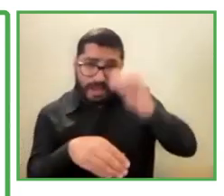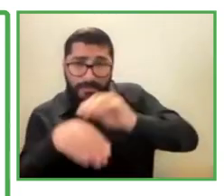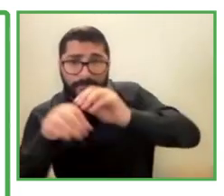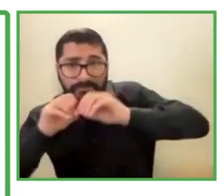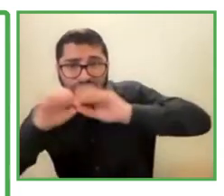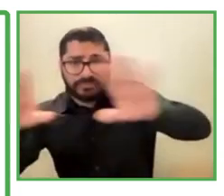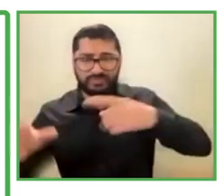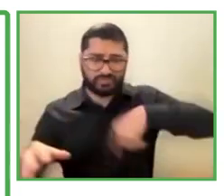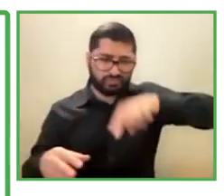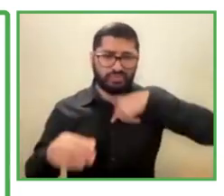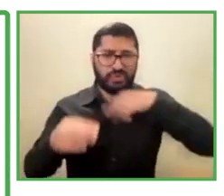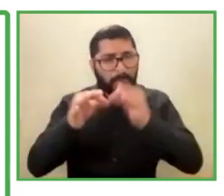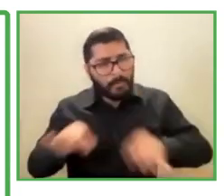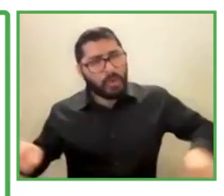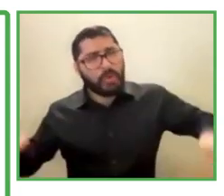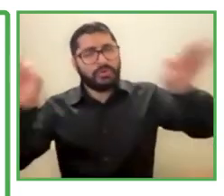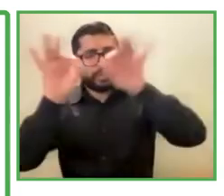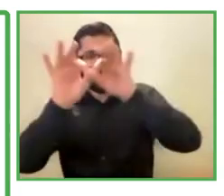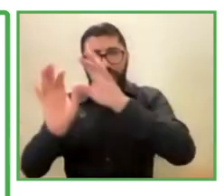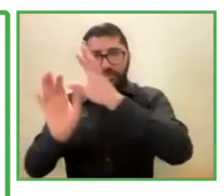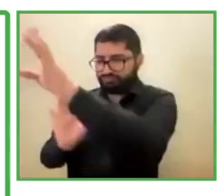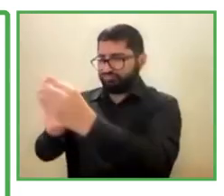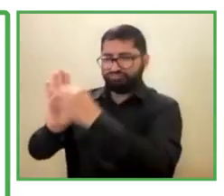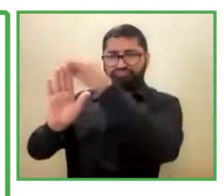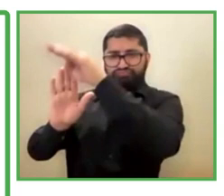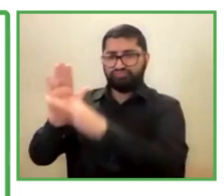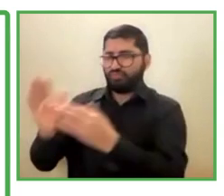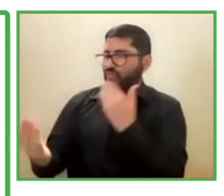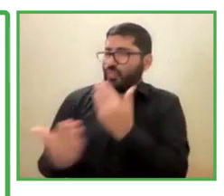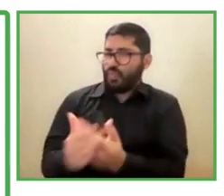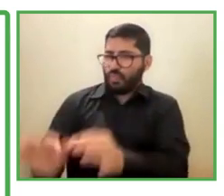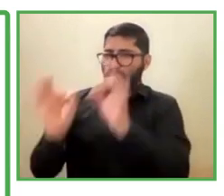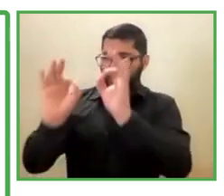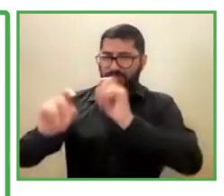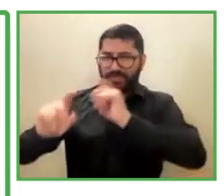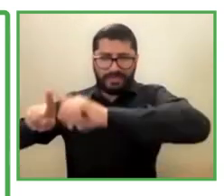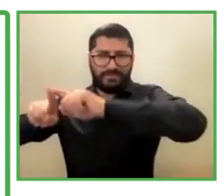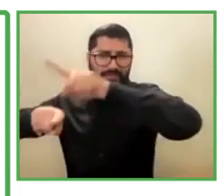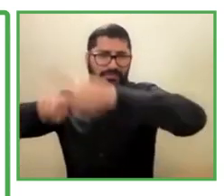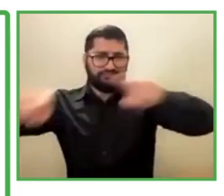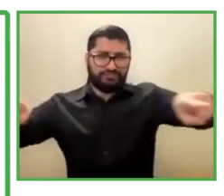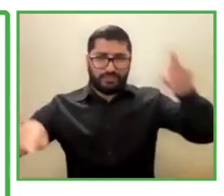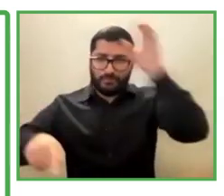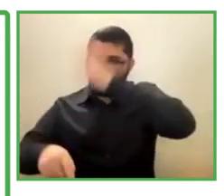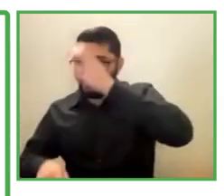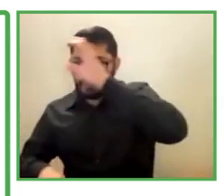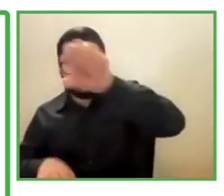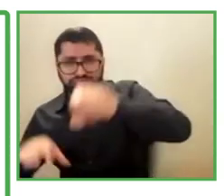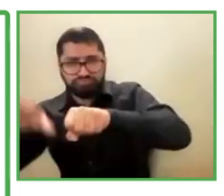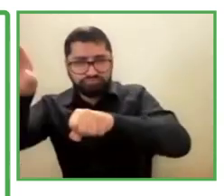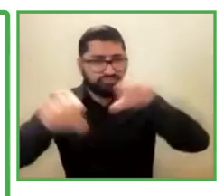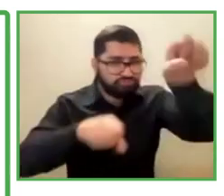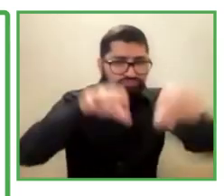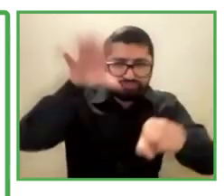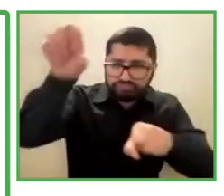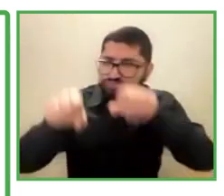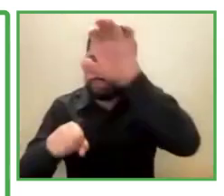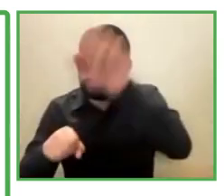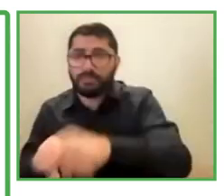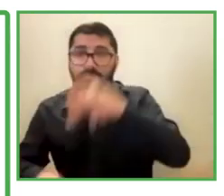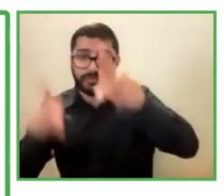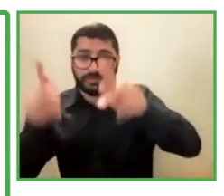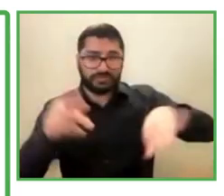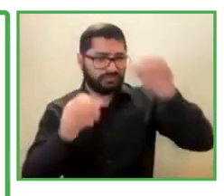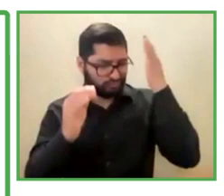beautiful of being a diverse company. To look in each and every one of us, the value we contribute to the